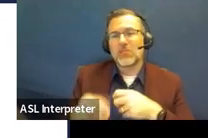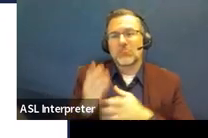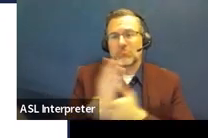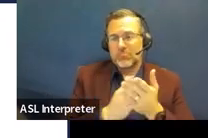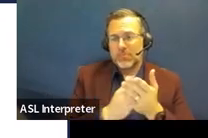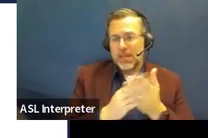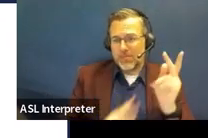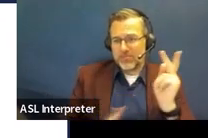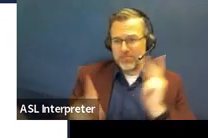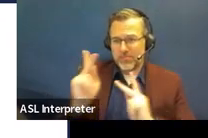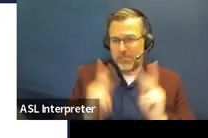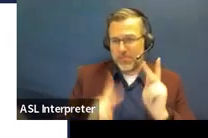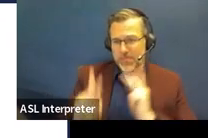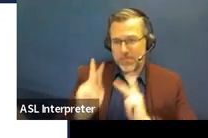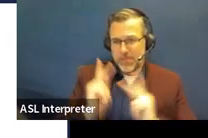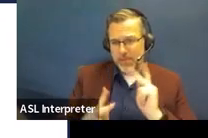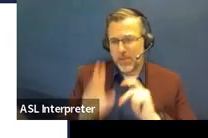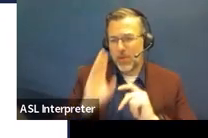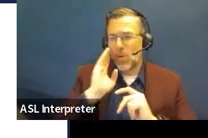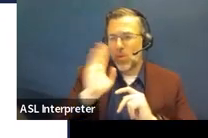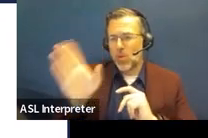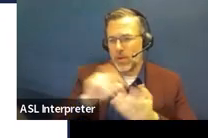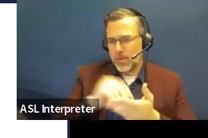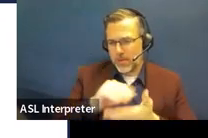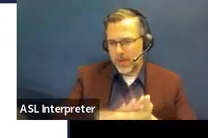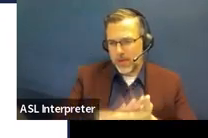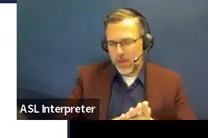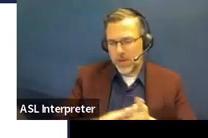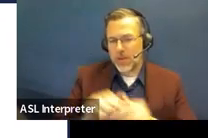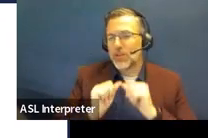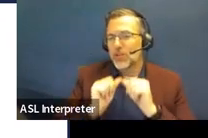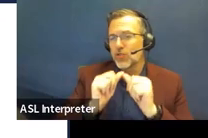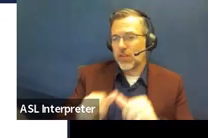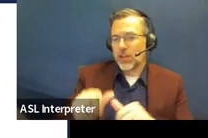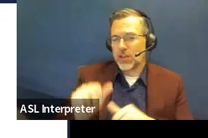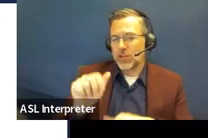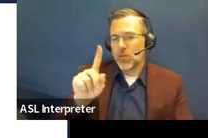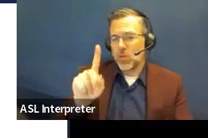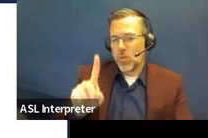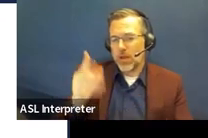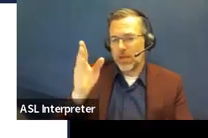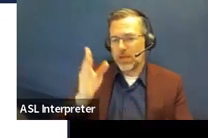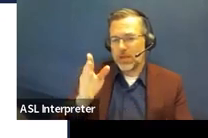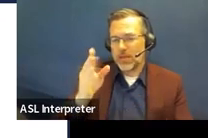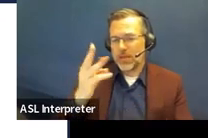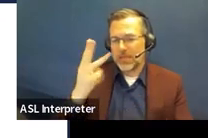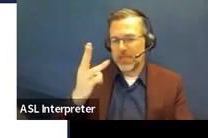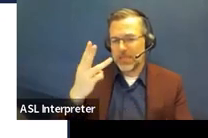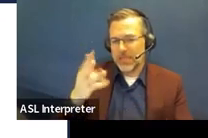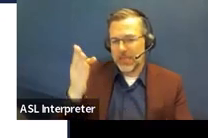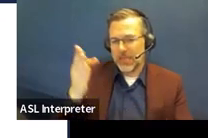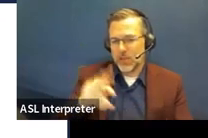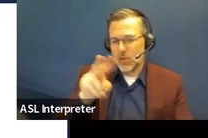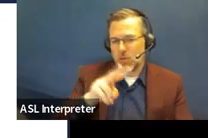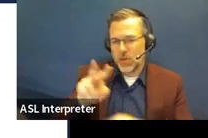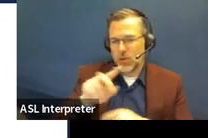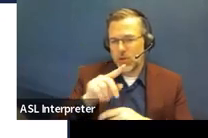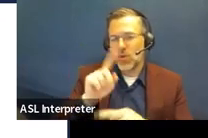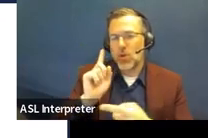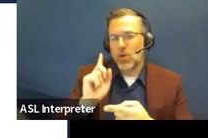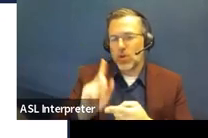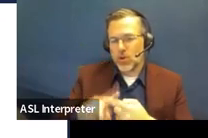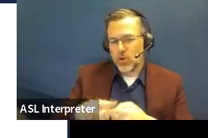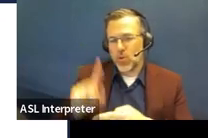this situation would put the duration as 116.22 to 1.523, but